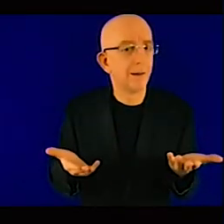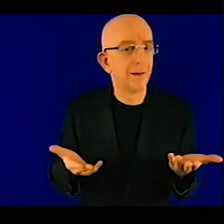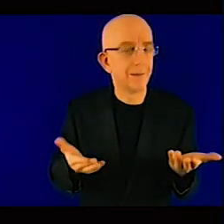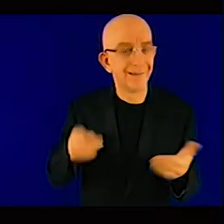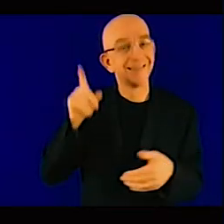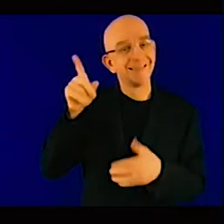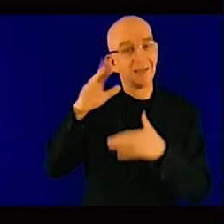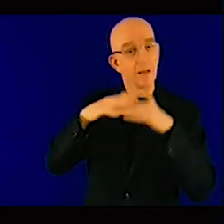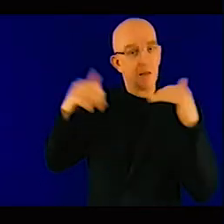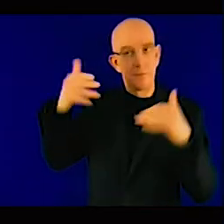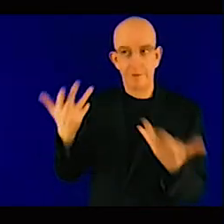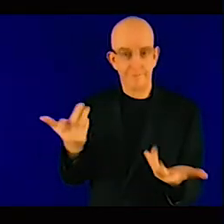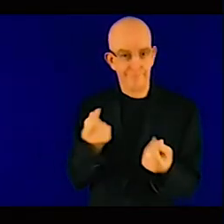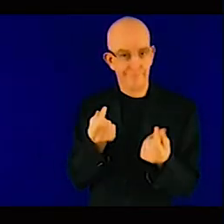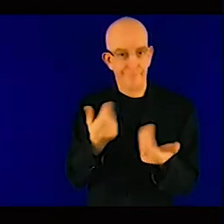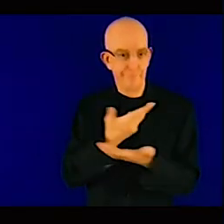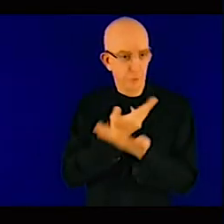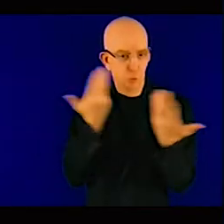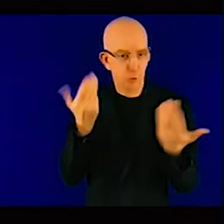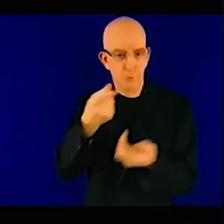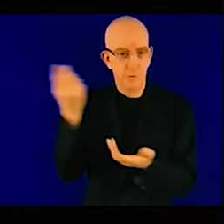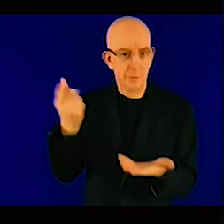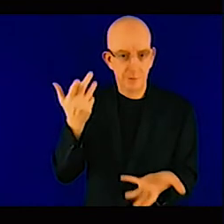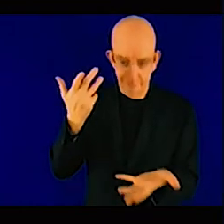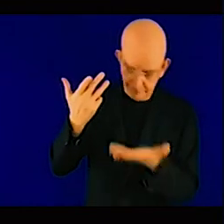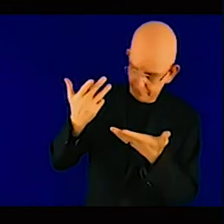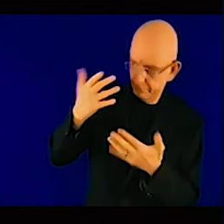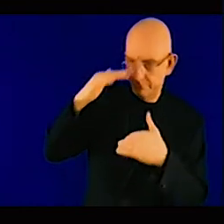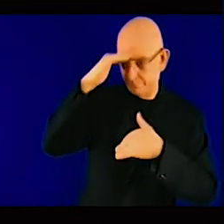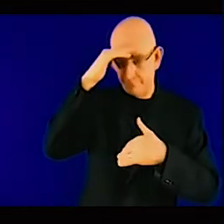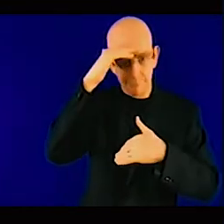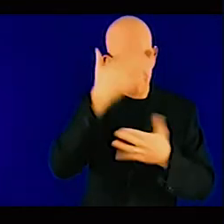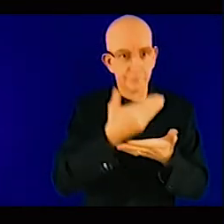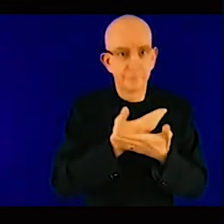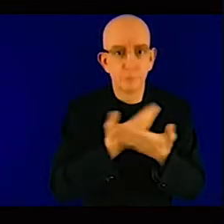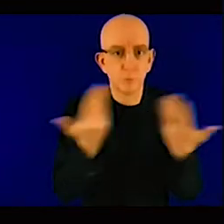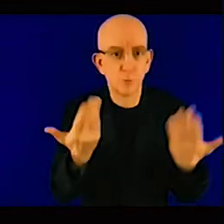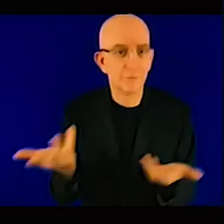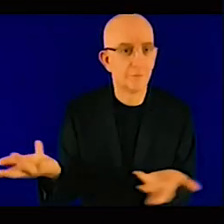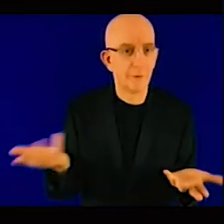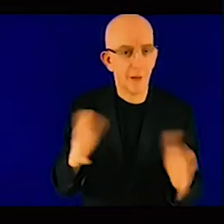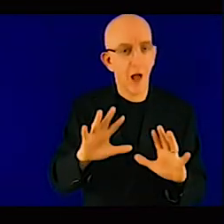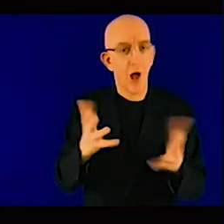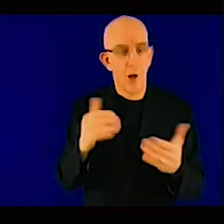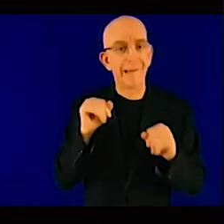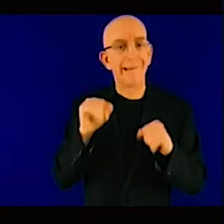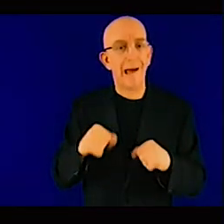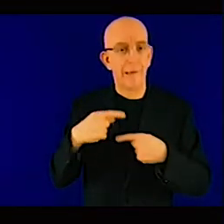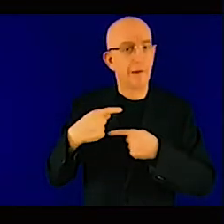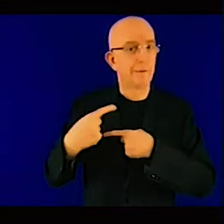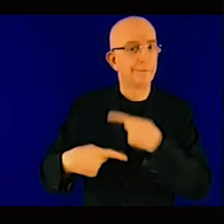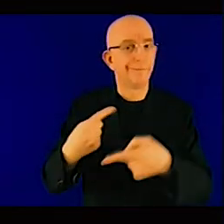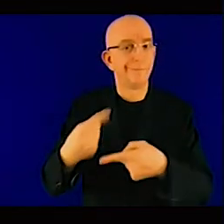Well, they are not even able to pay and to service their former debts. So you see that the issue of absorption